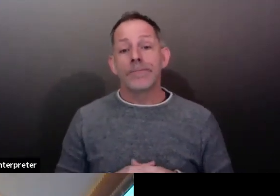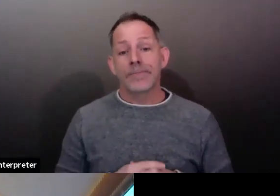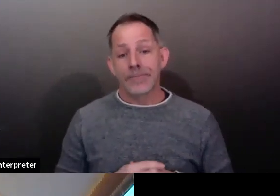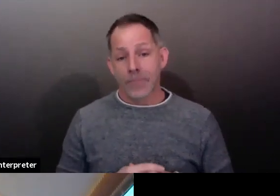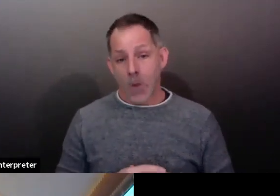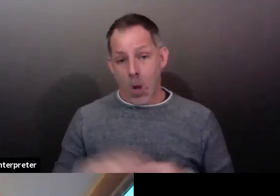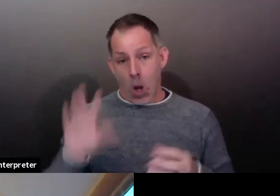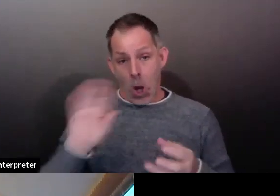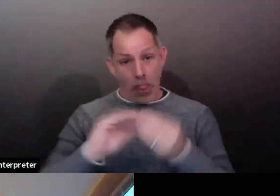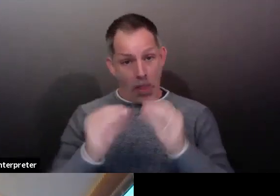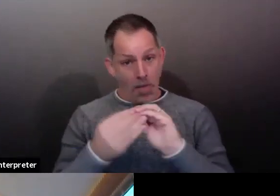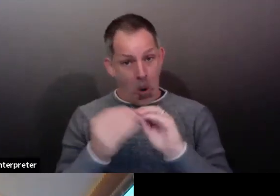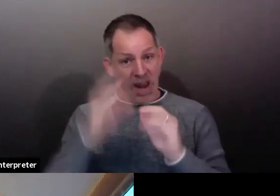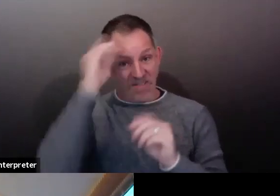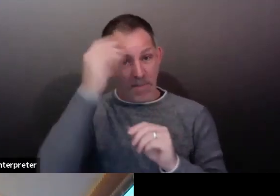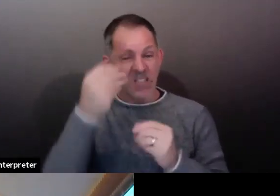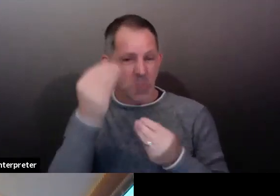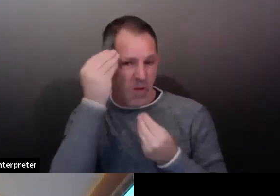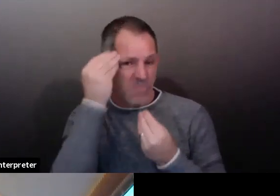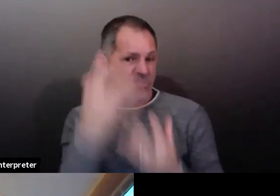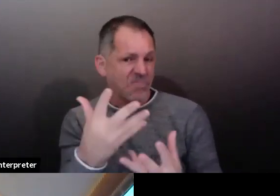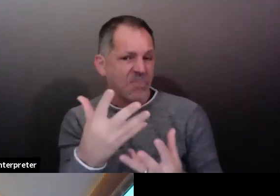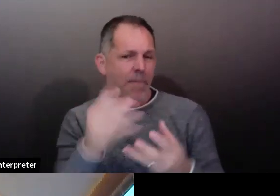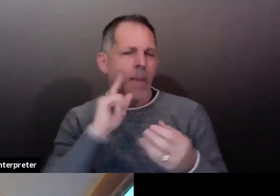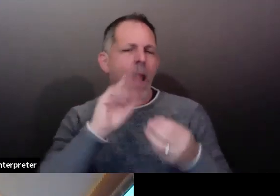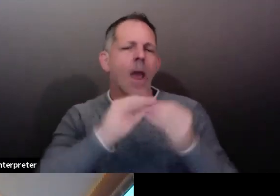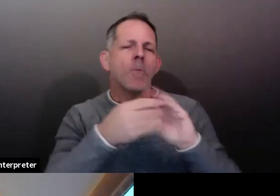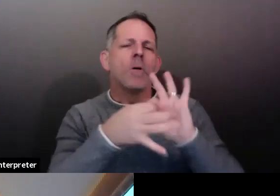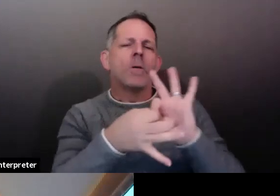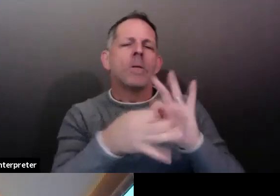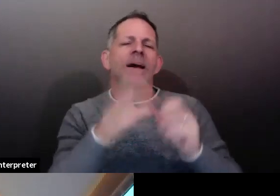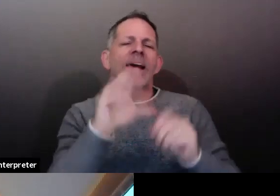please go vote. And with that, I'll turn it over to Dr. Spitters.